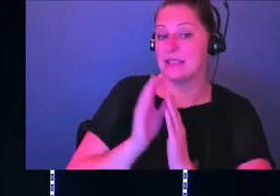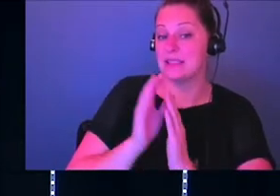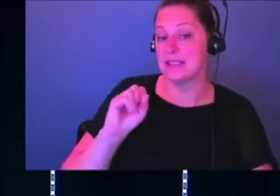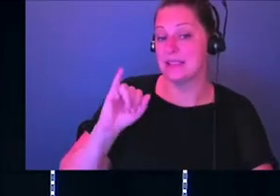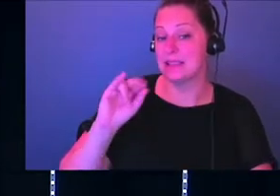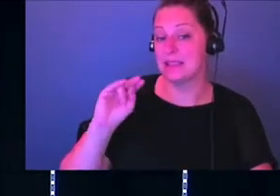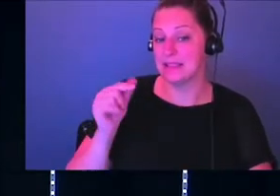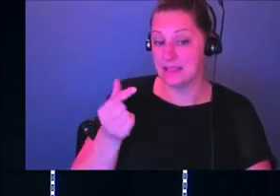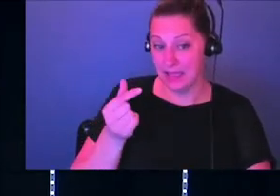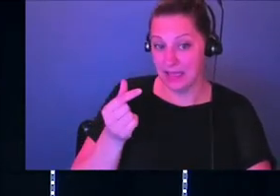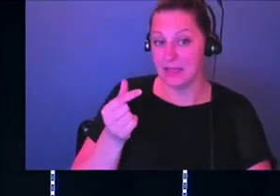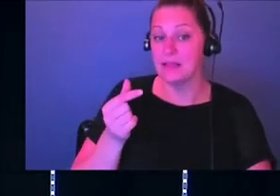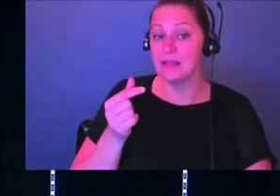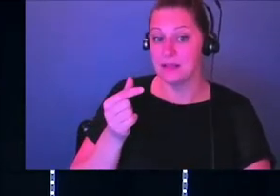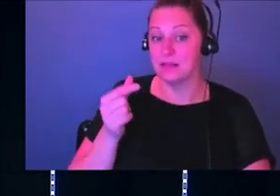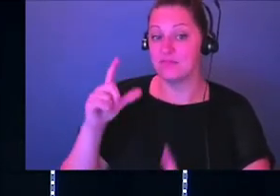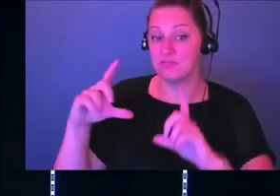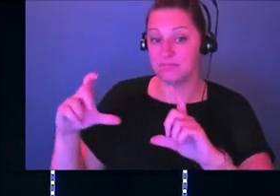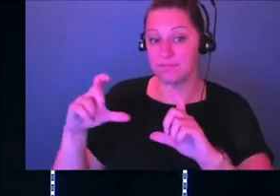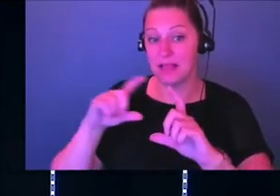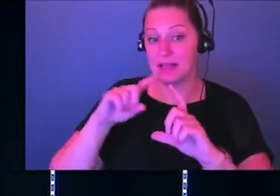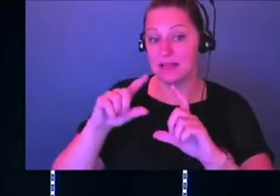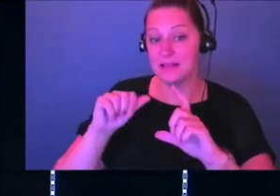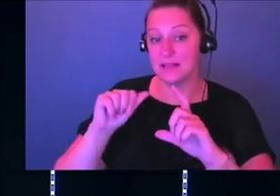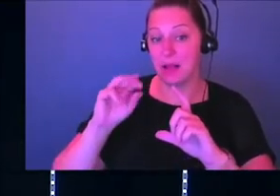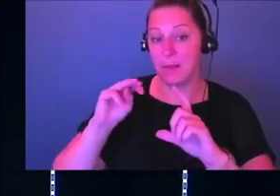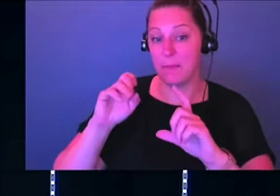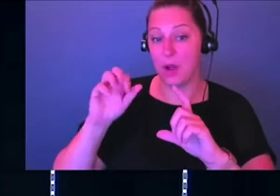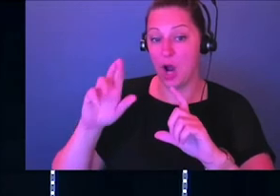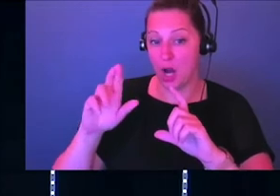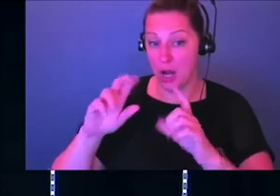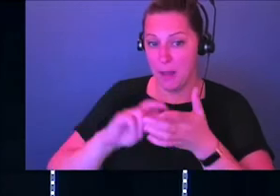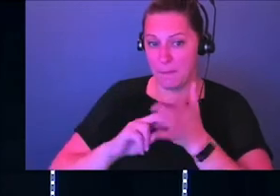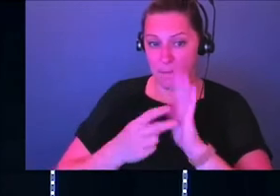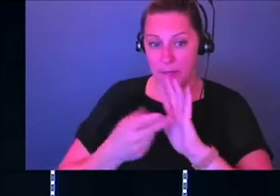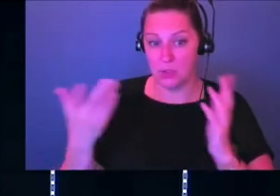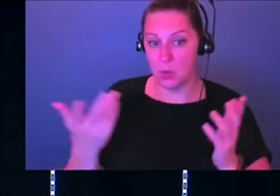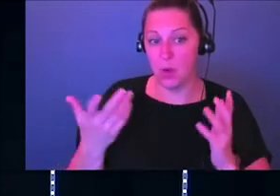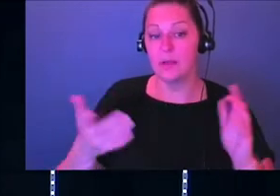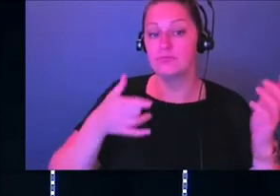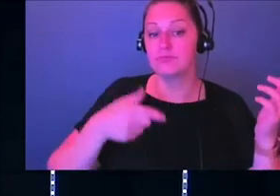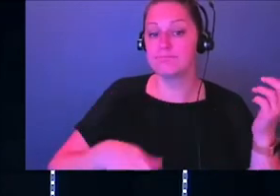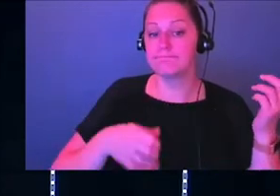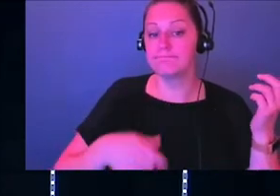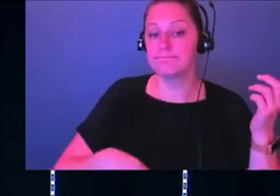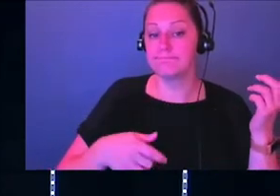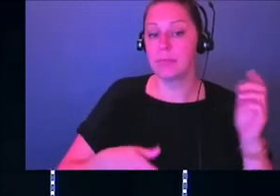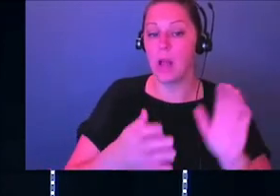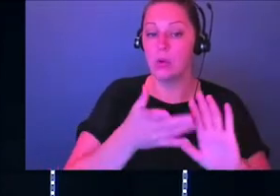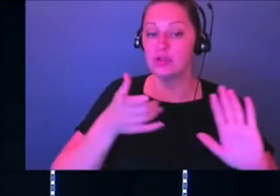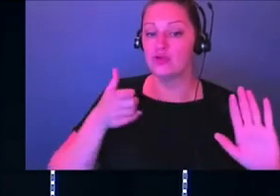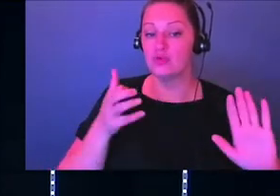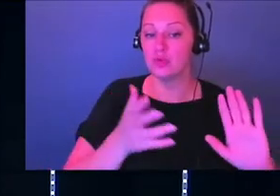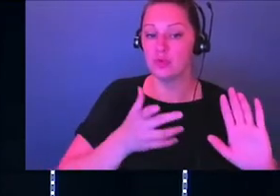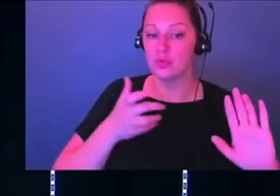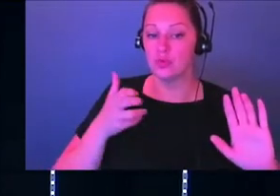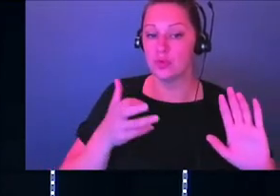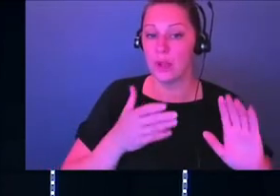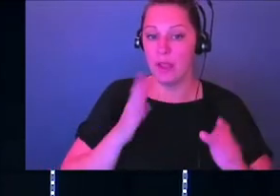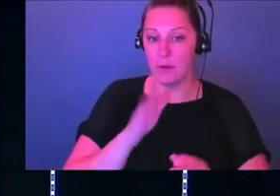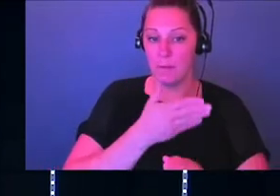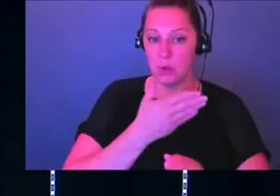zamar, which actually means to touch the strings of a musical instrument. To touch the strings